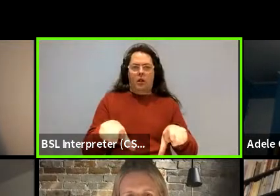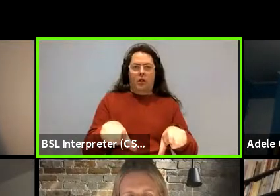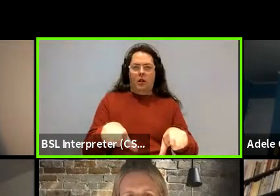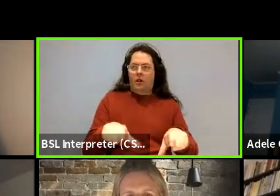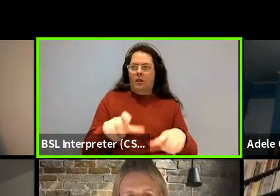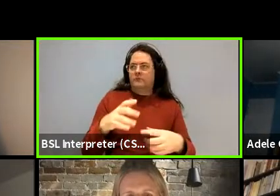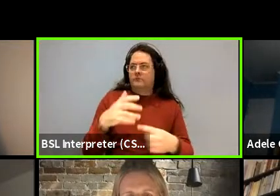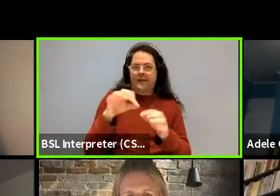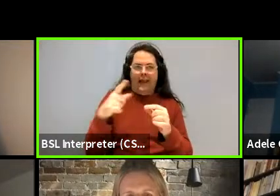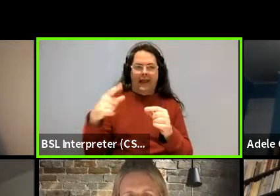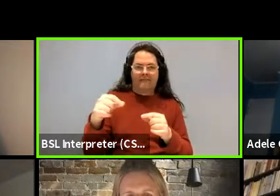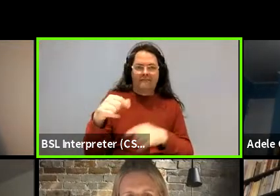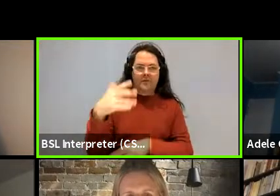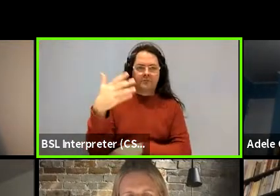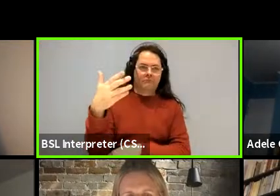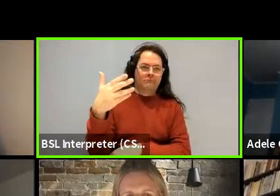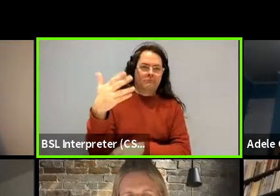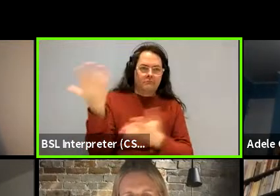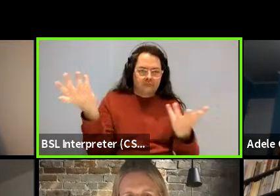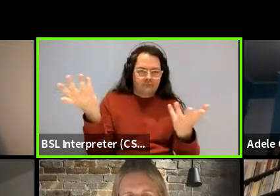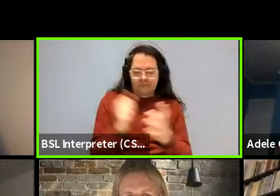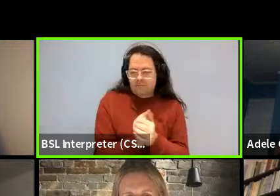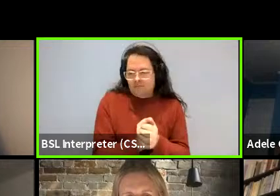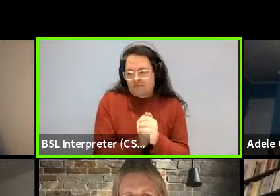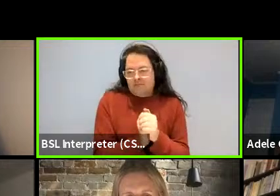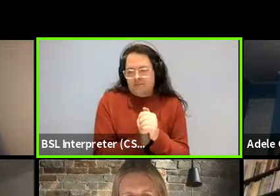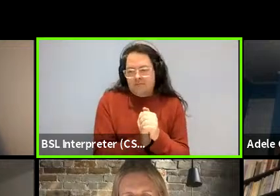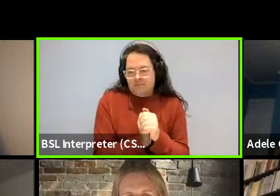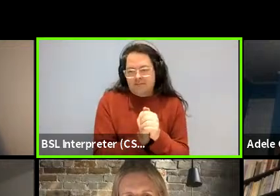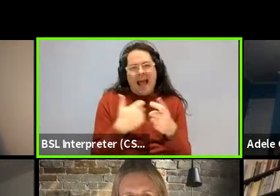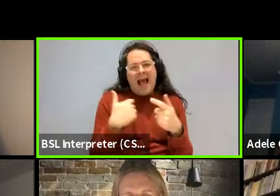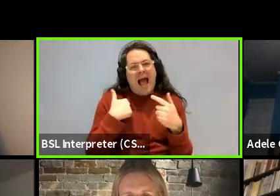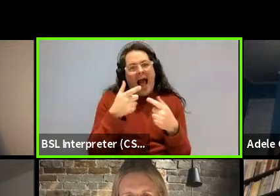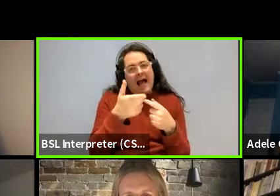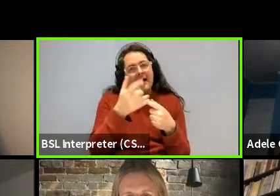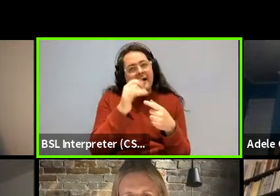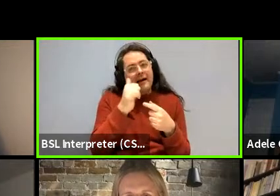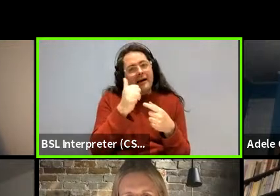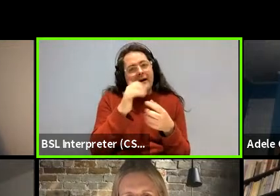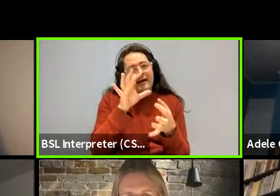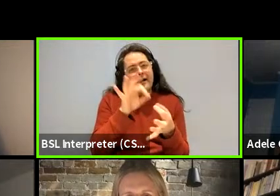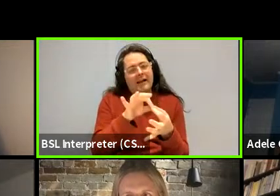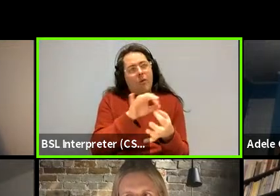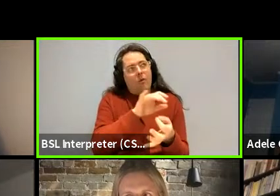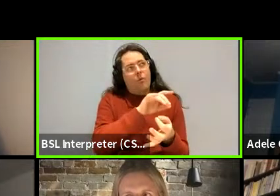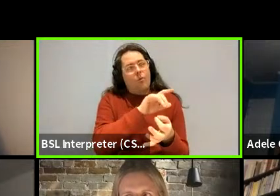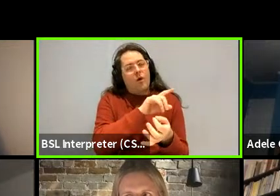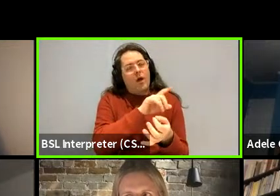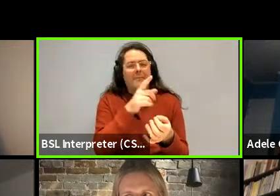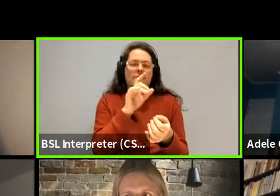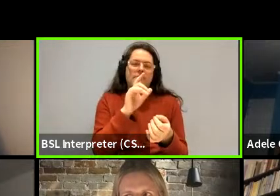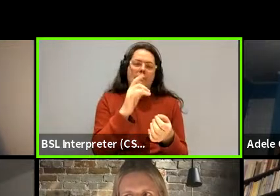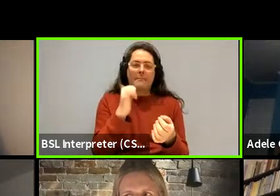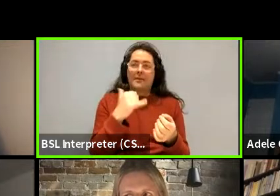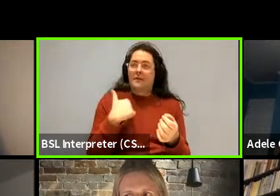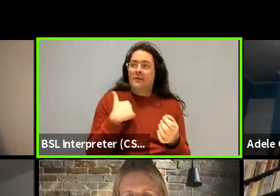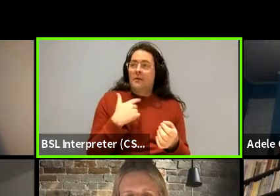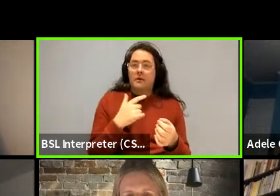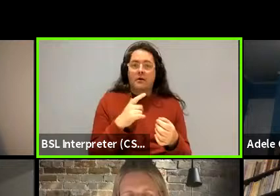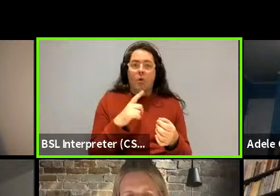I mean, it's probably related. I mean, I don't know in our, if you don't, I'm talking about why are there color terms in the language?